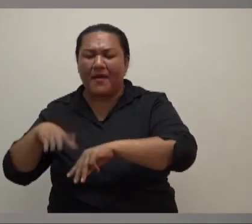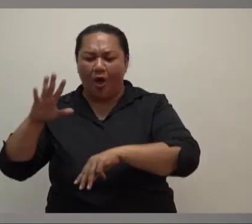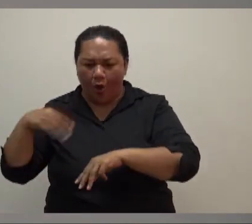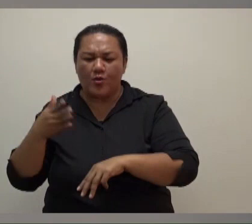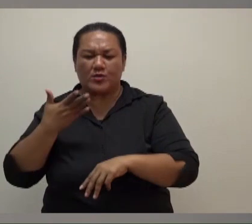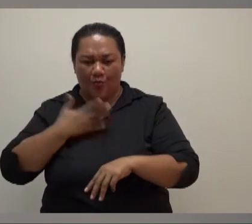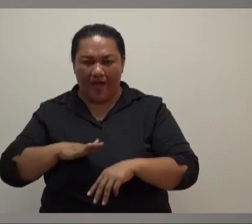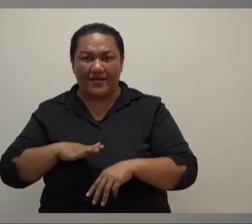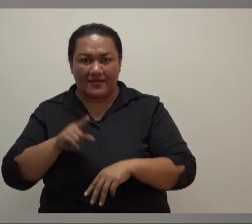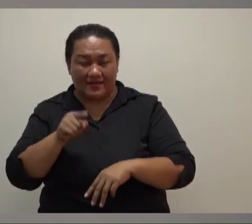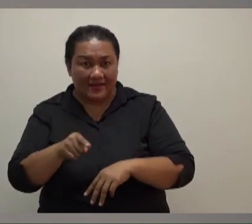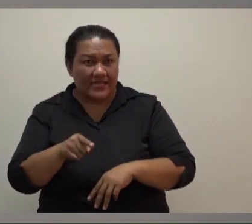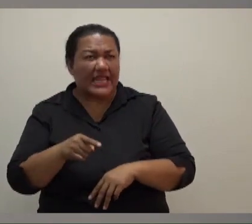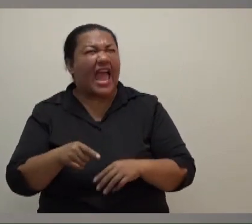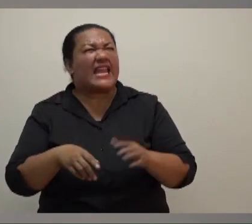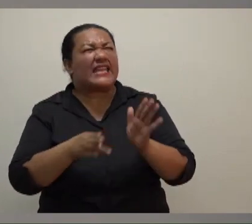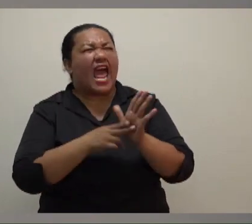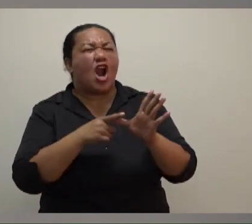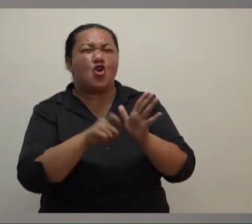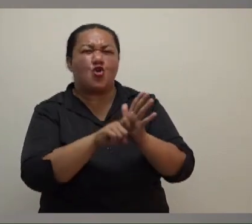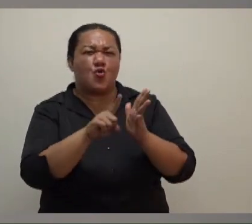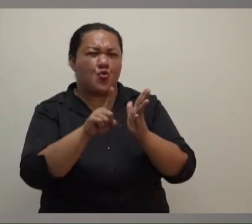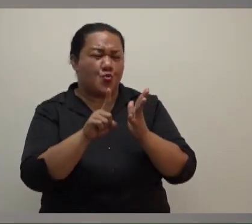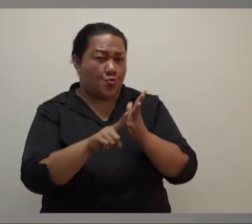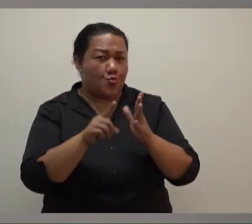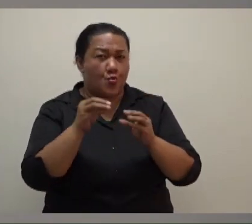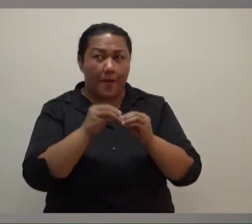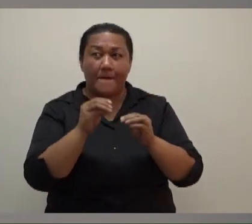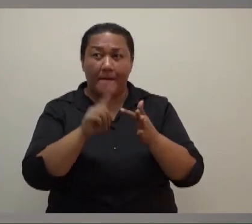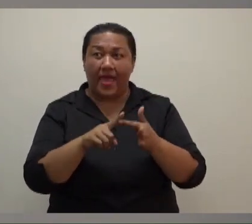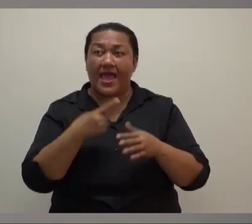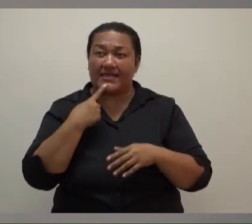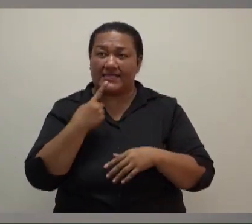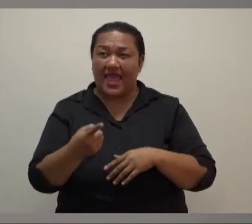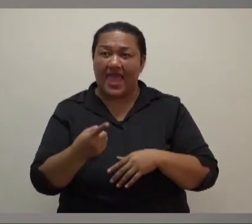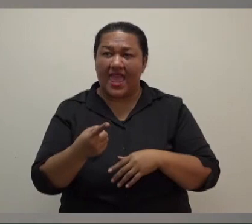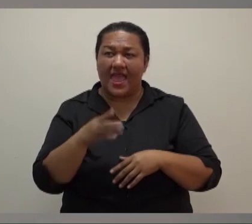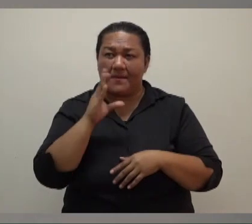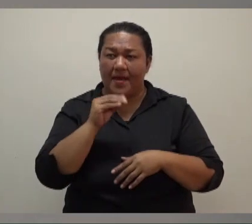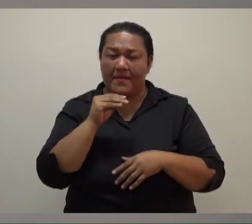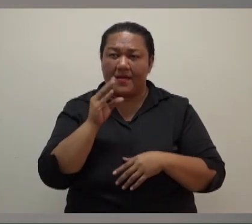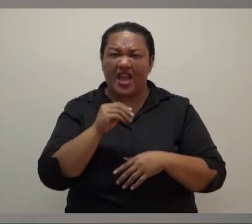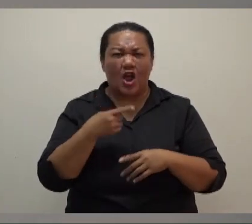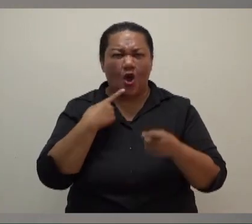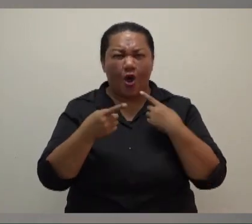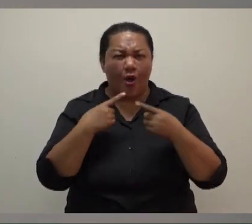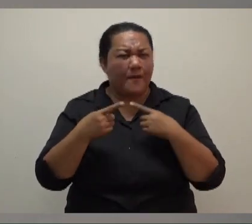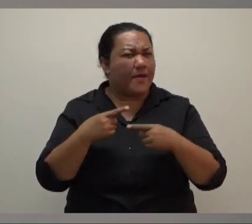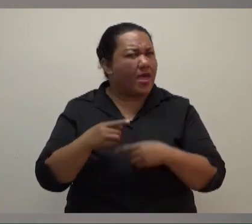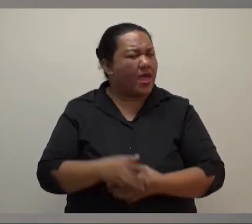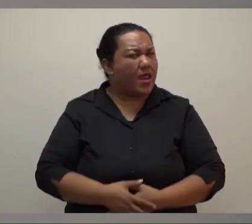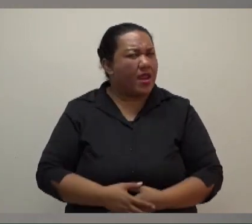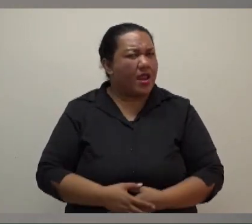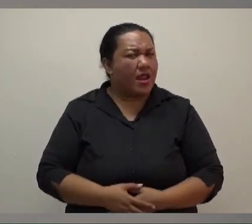and others were making statements, Sodelpa felt like they had to make a comment. And this is the trend that we have seen. It is quite